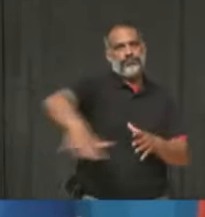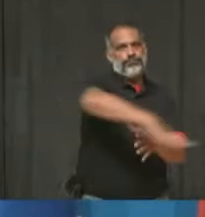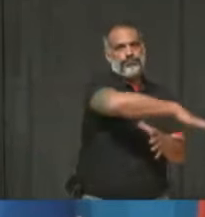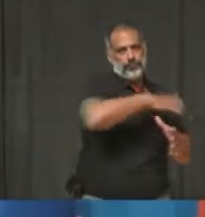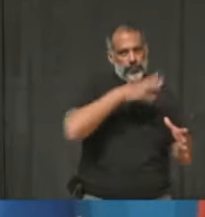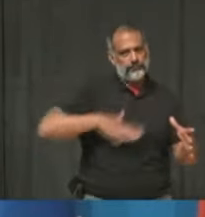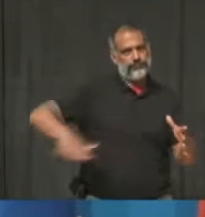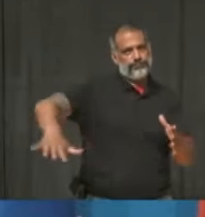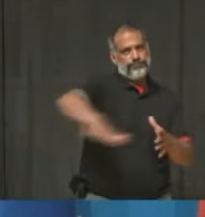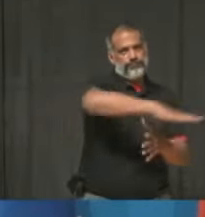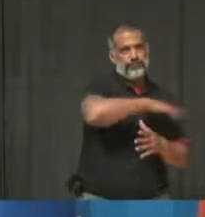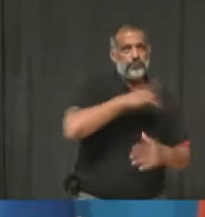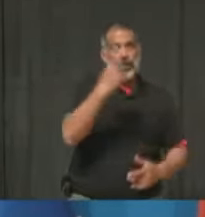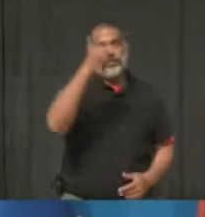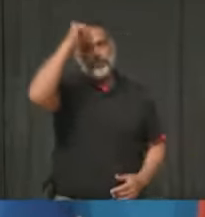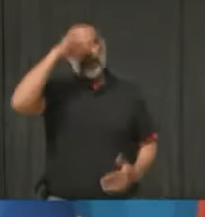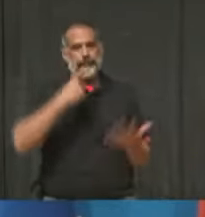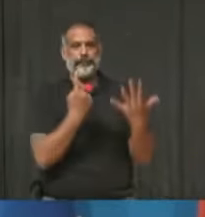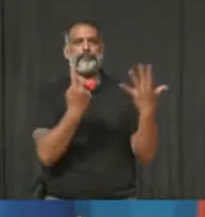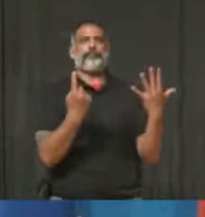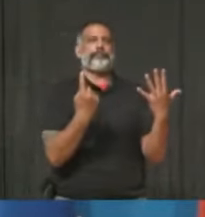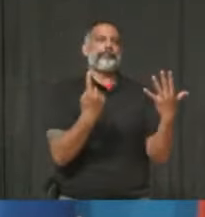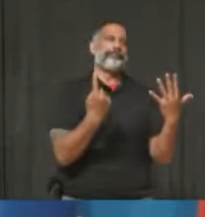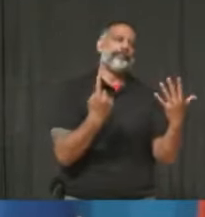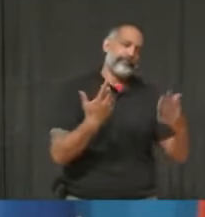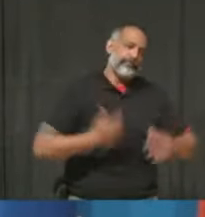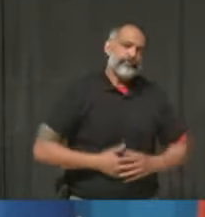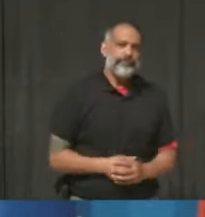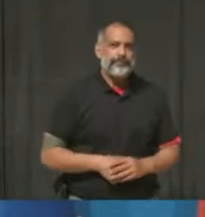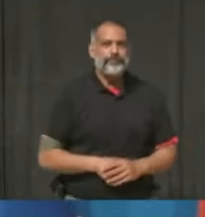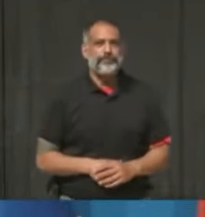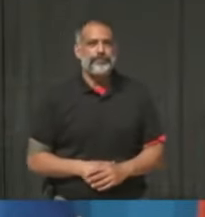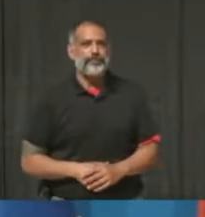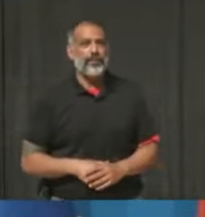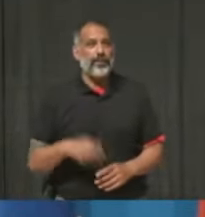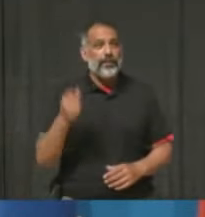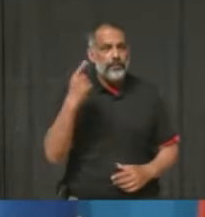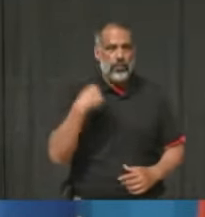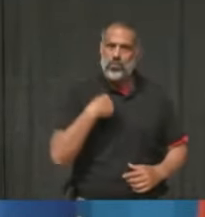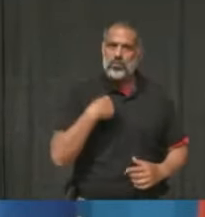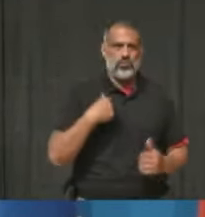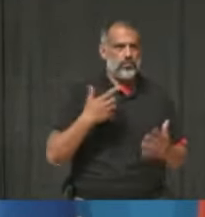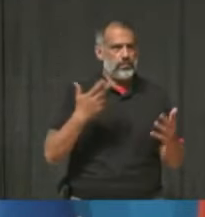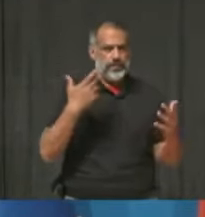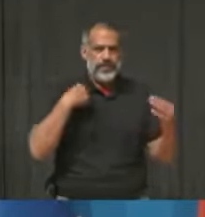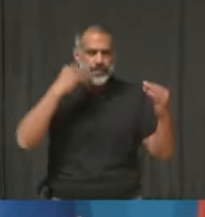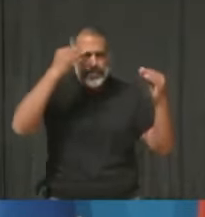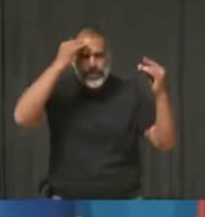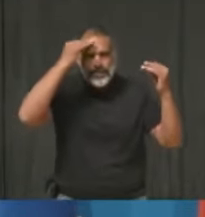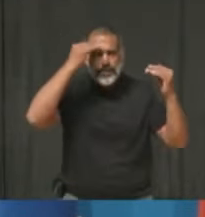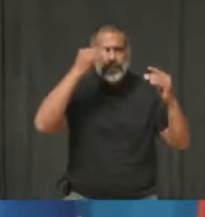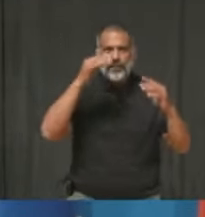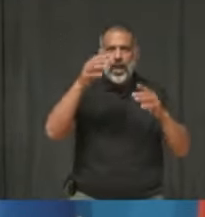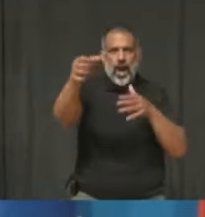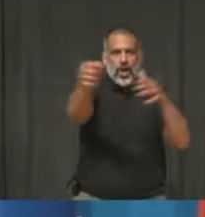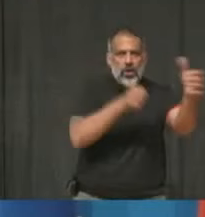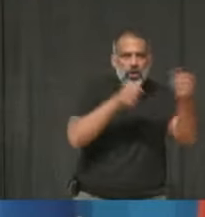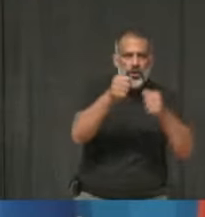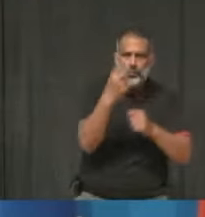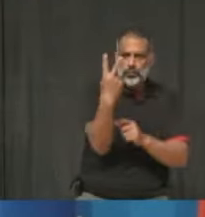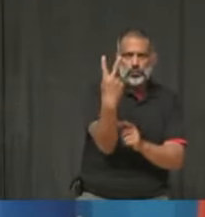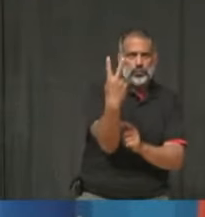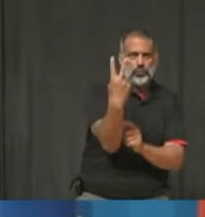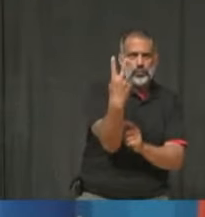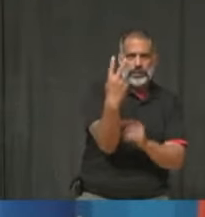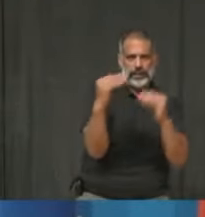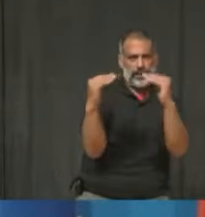We have only one male employee. But, you know, I always do try to hire with the lens to, if I have two capable people, two people